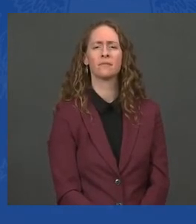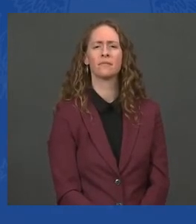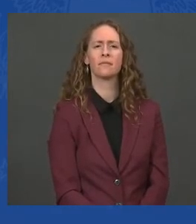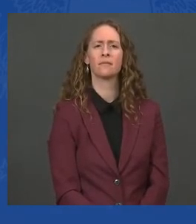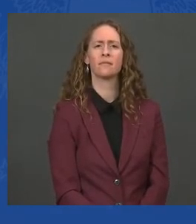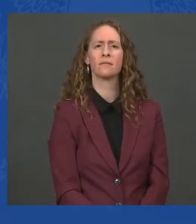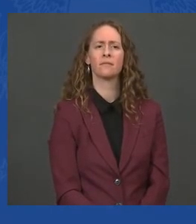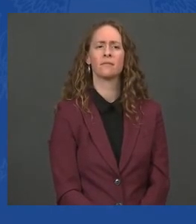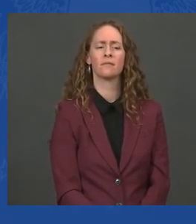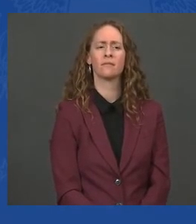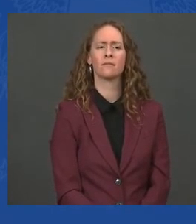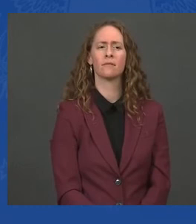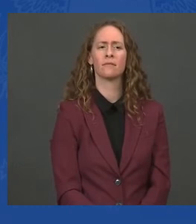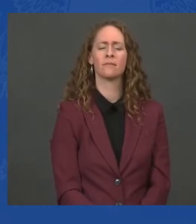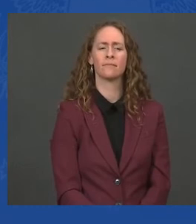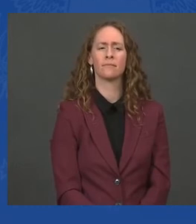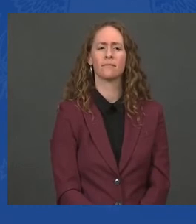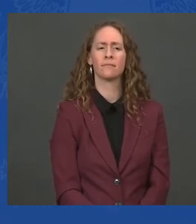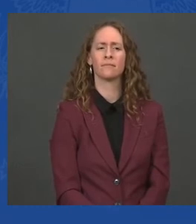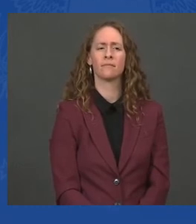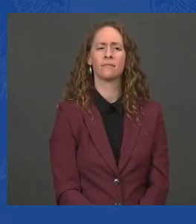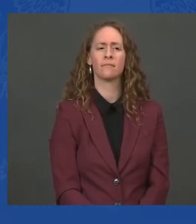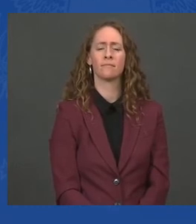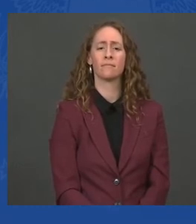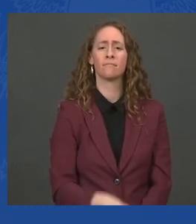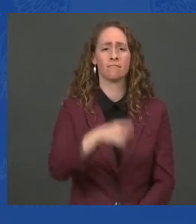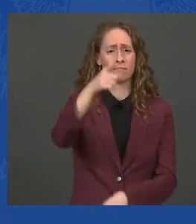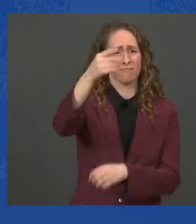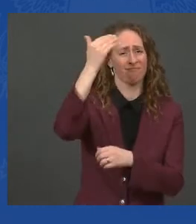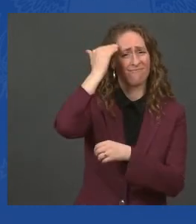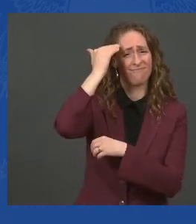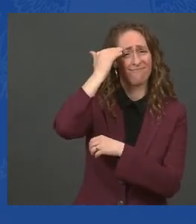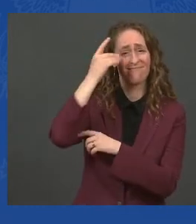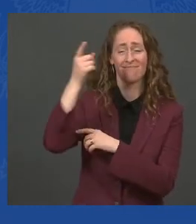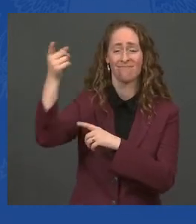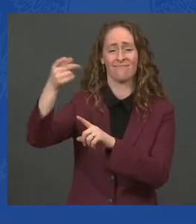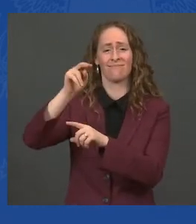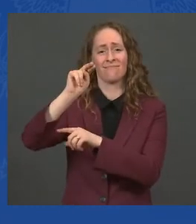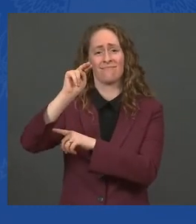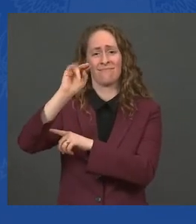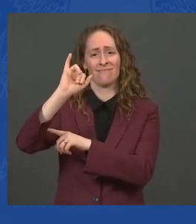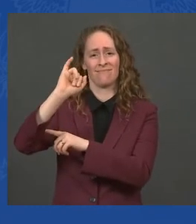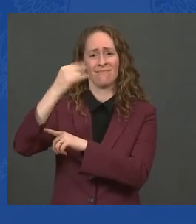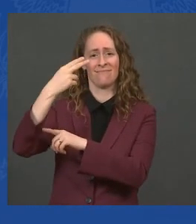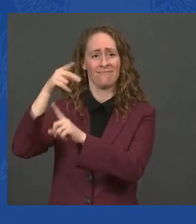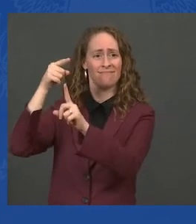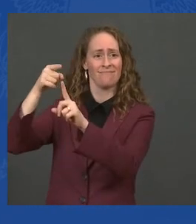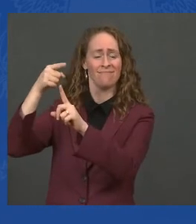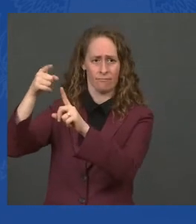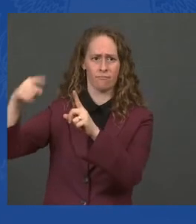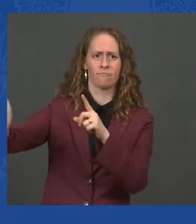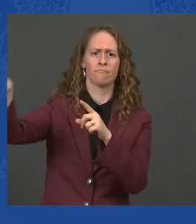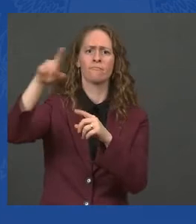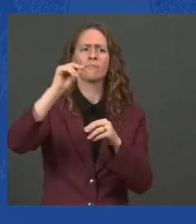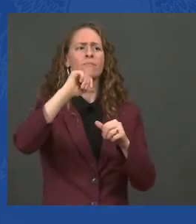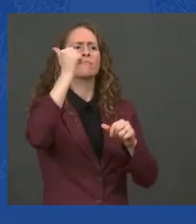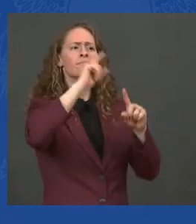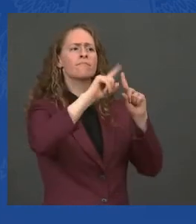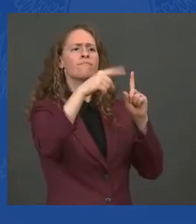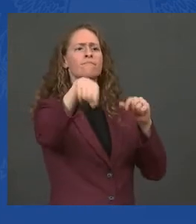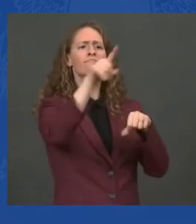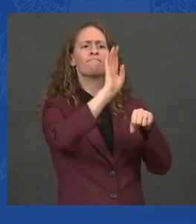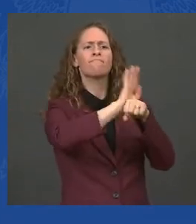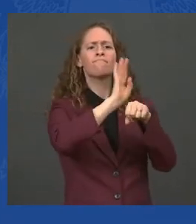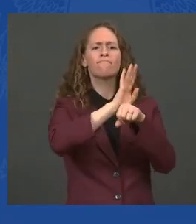know, at NIH, as well as among the manufacturers, a lot of research to see the extent of its